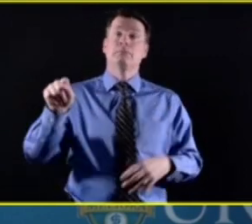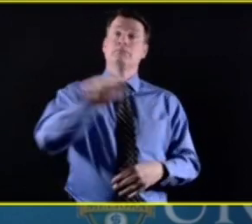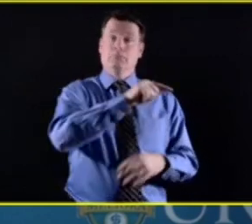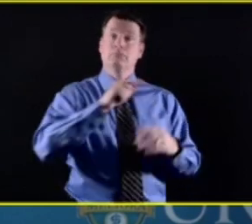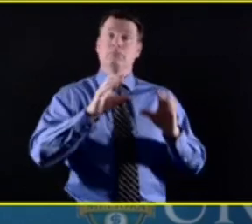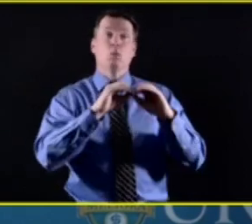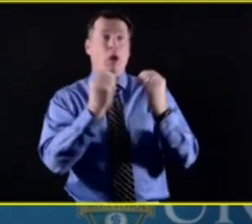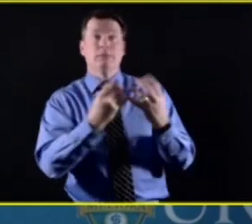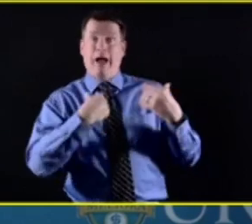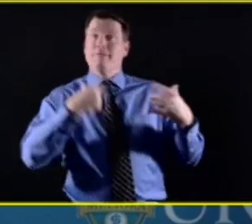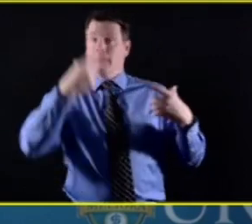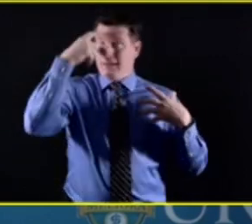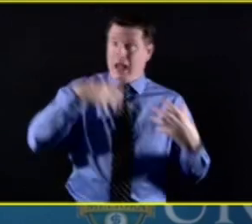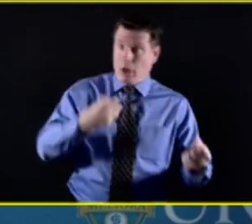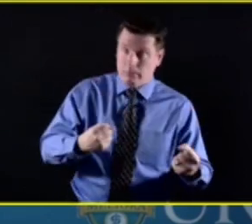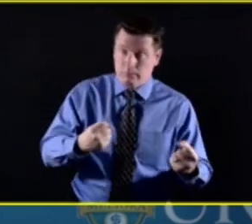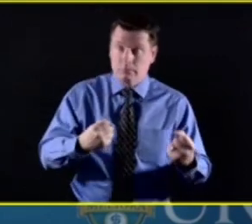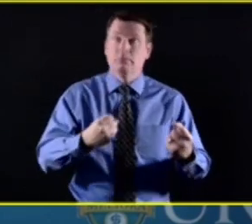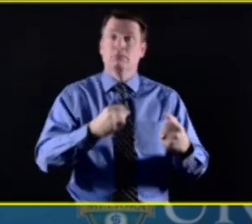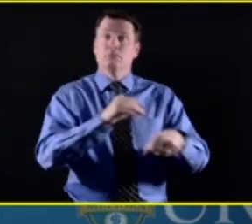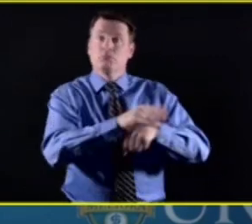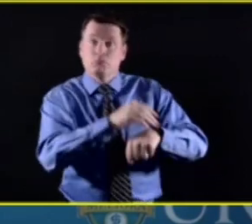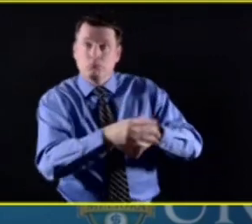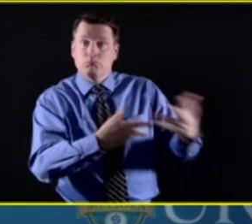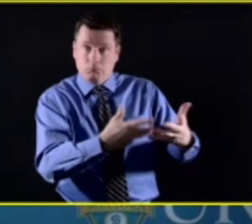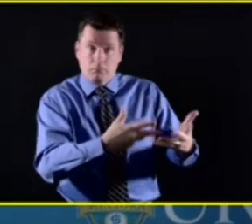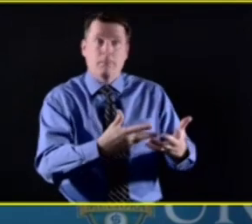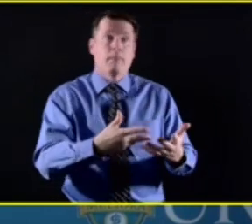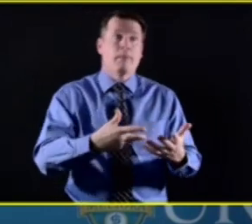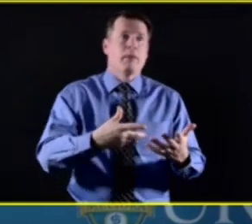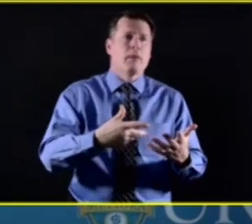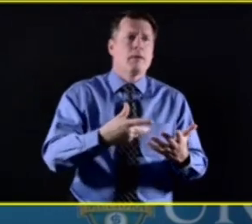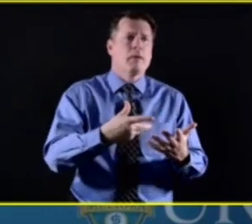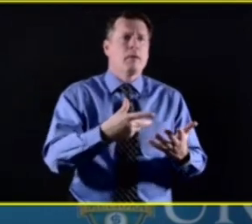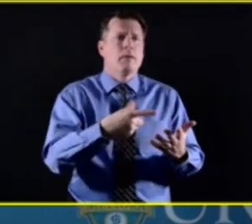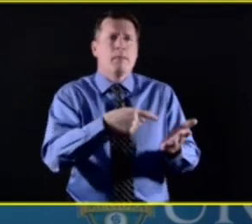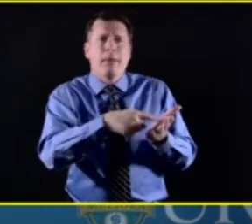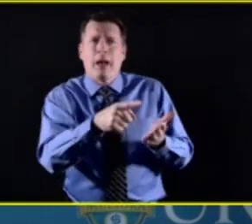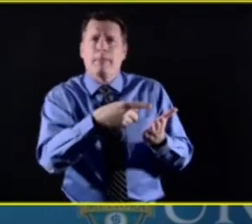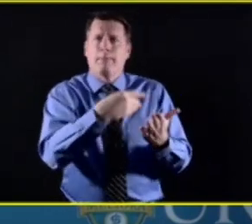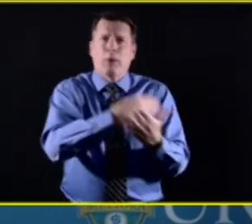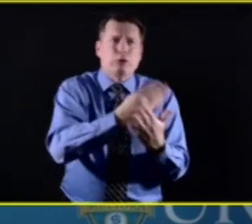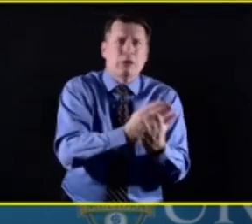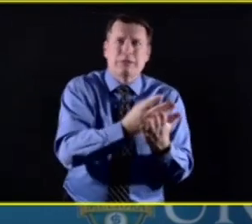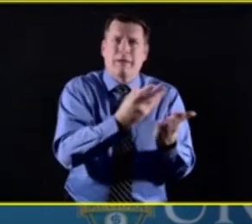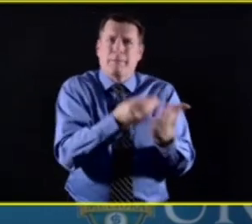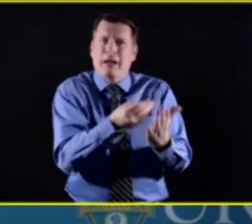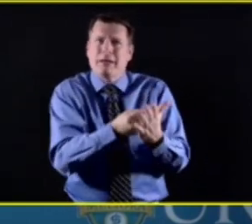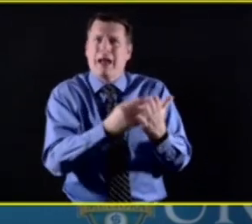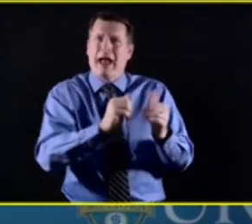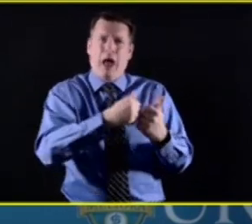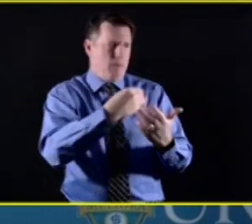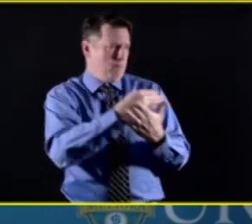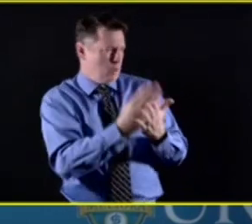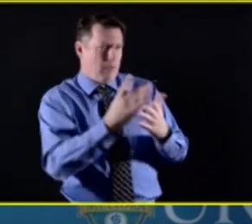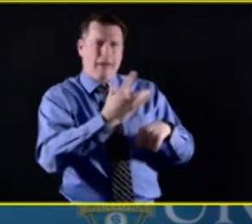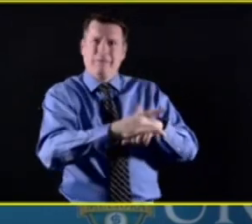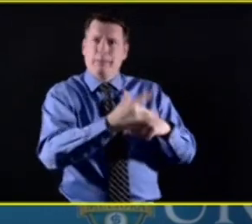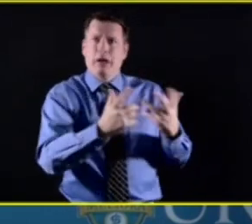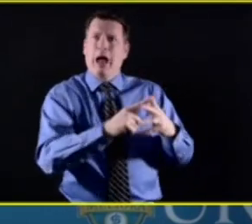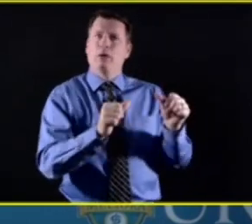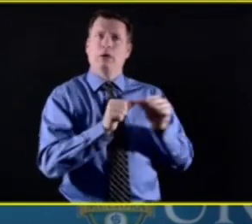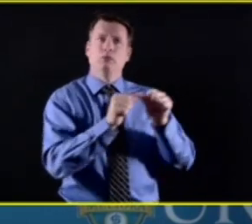this wonderful awareness of mental health, how can we carry this through when we don't have a pandemic and how can we pay for this